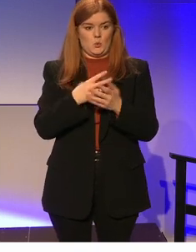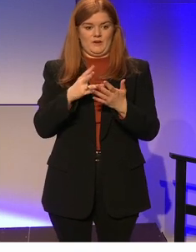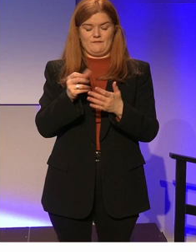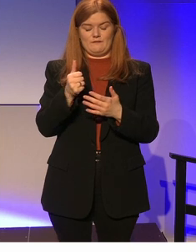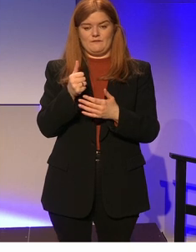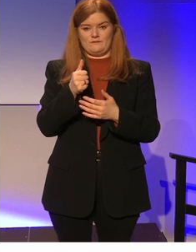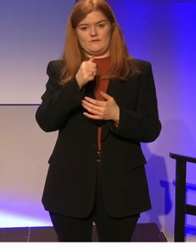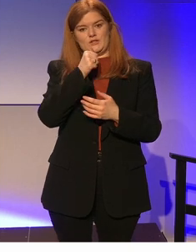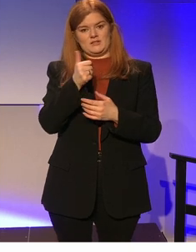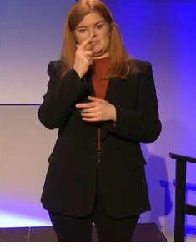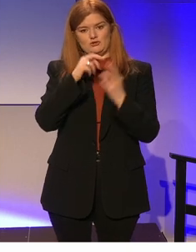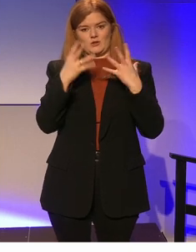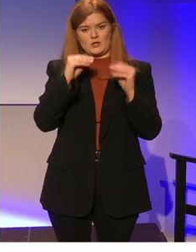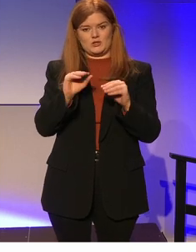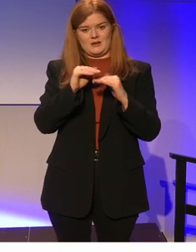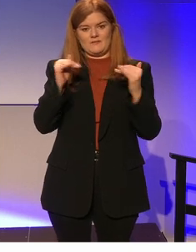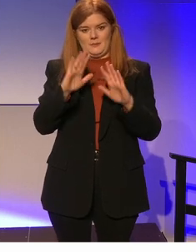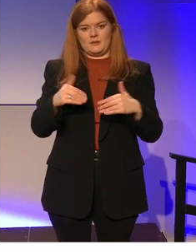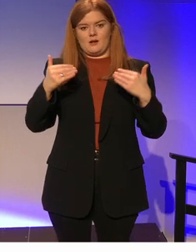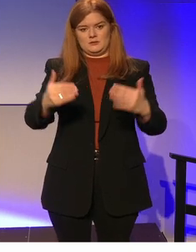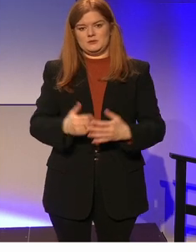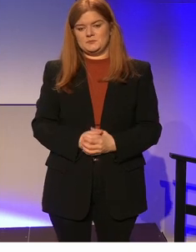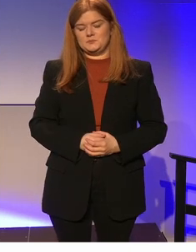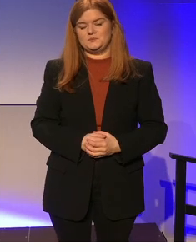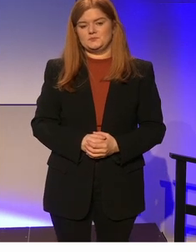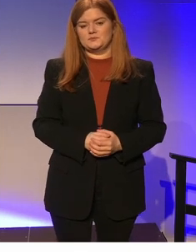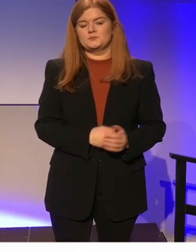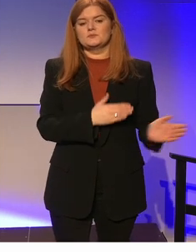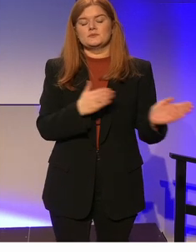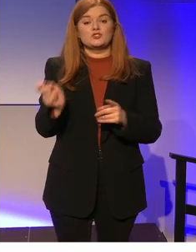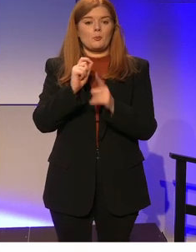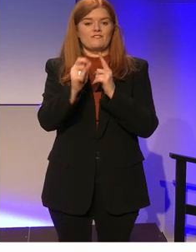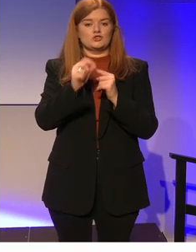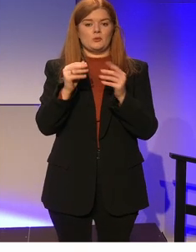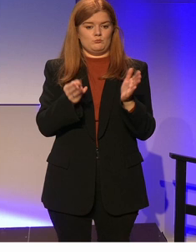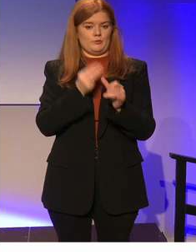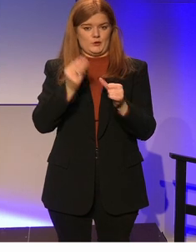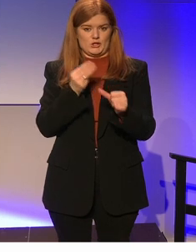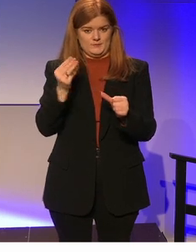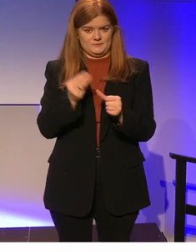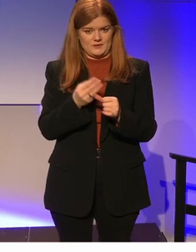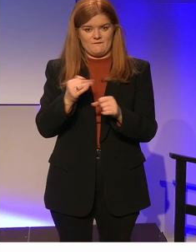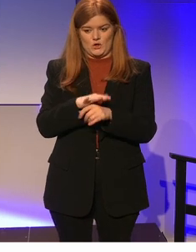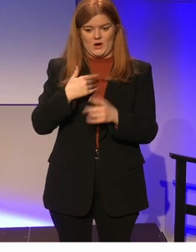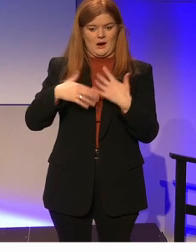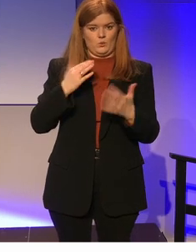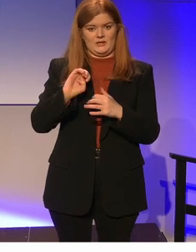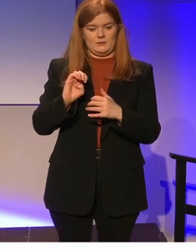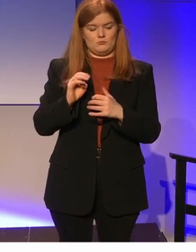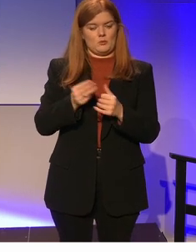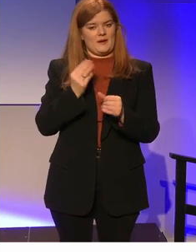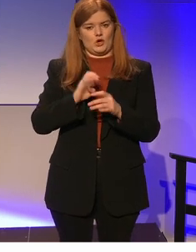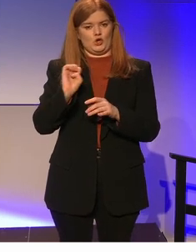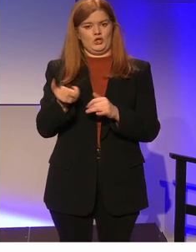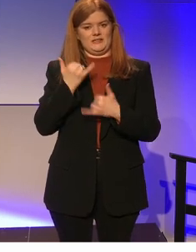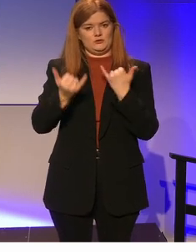initial teacher education level and beyond. Professional preparation and in terms of our early years educators